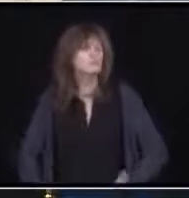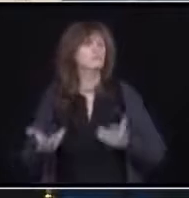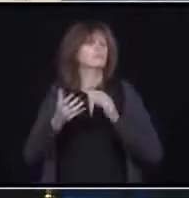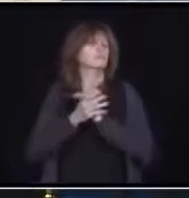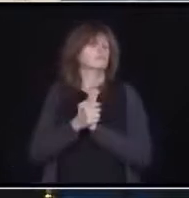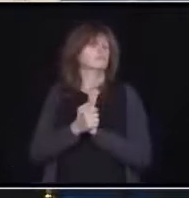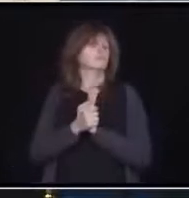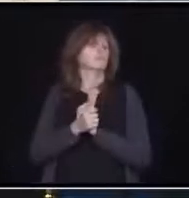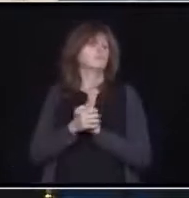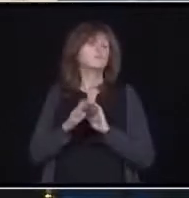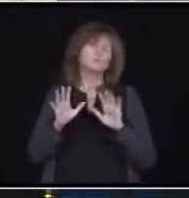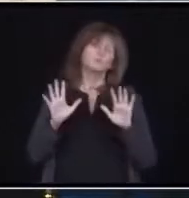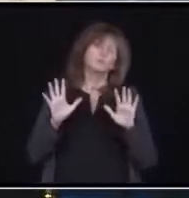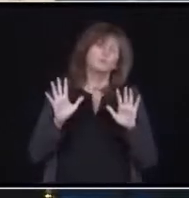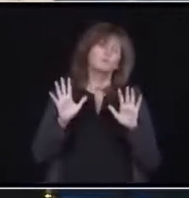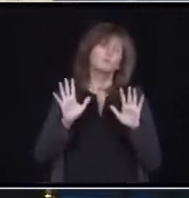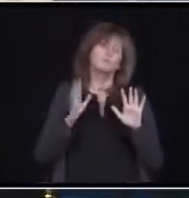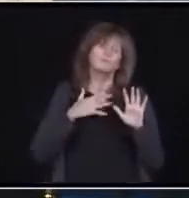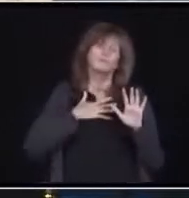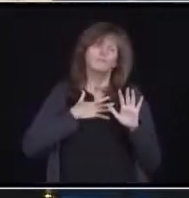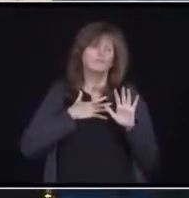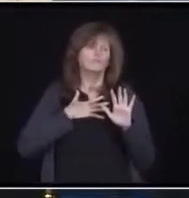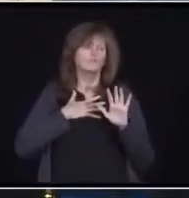I'm good. Follow-up?